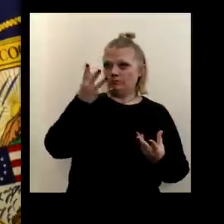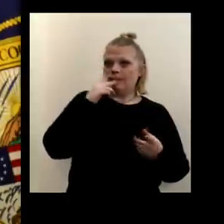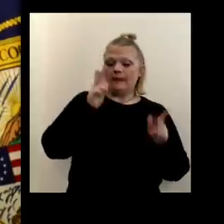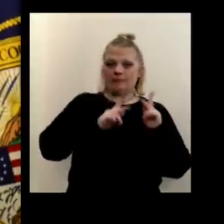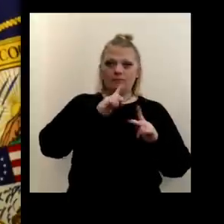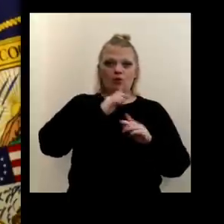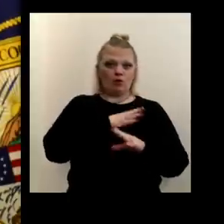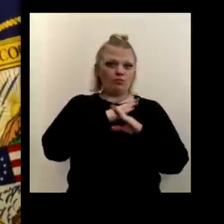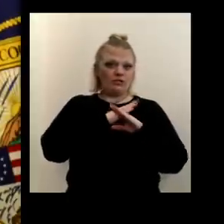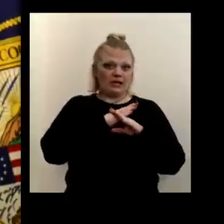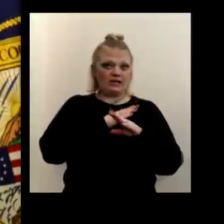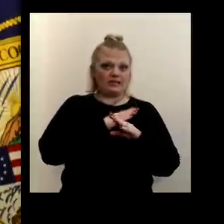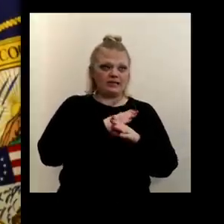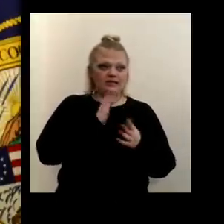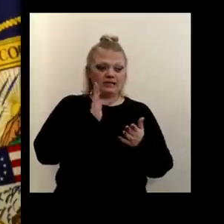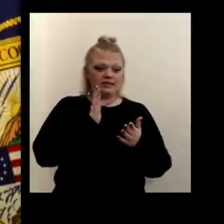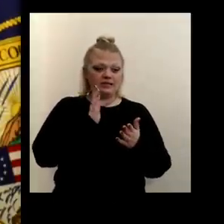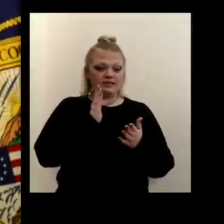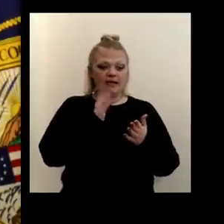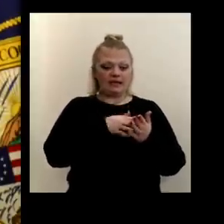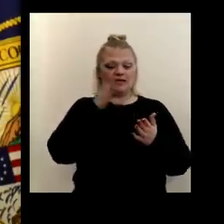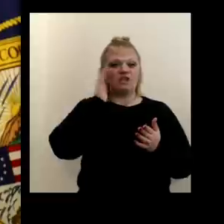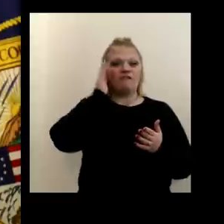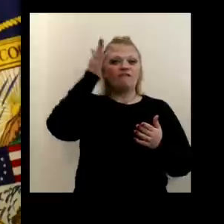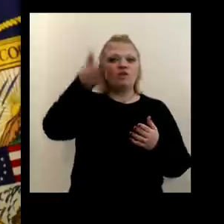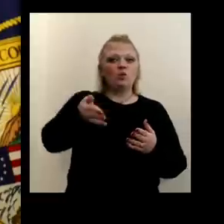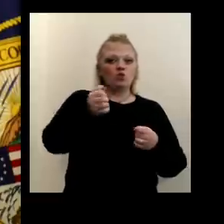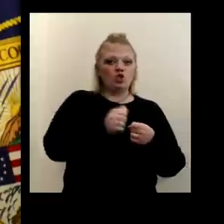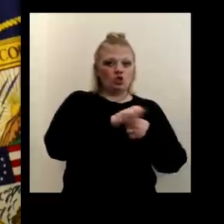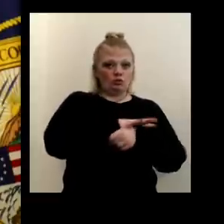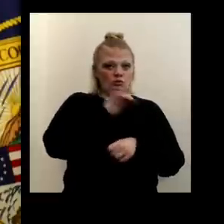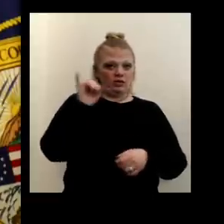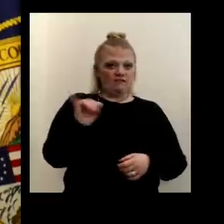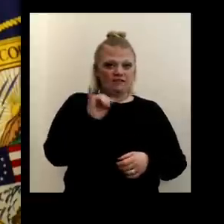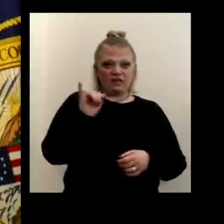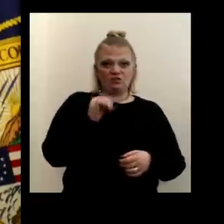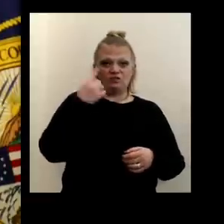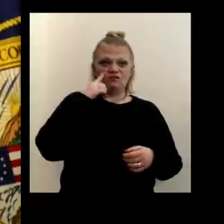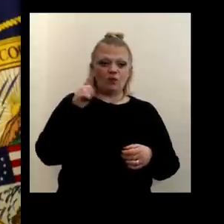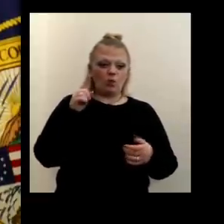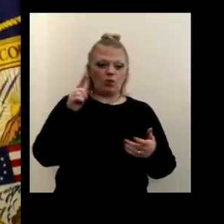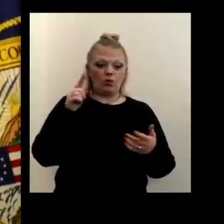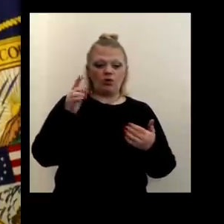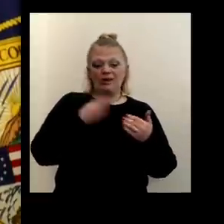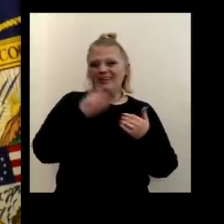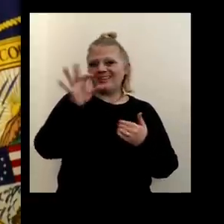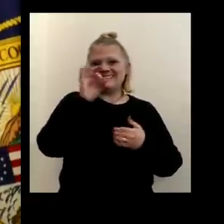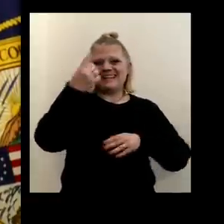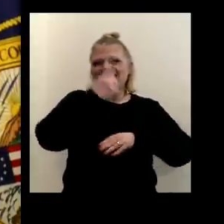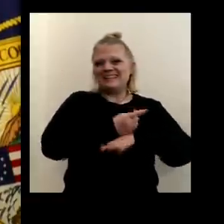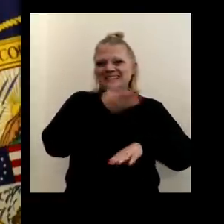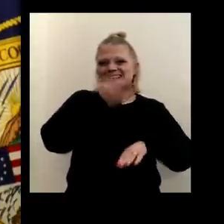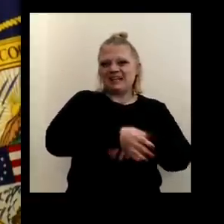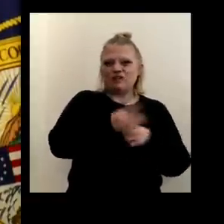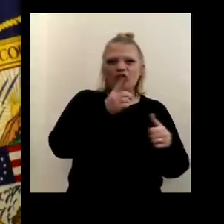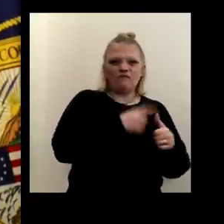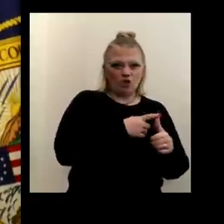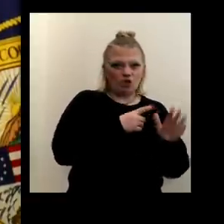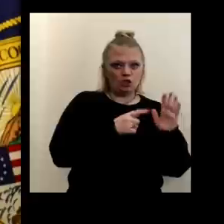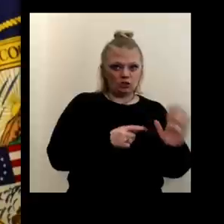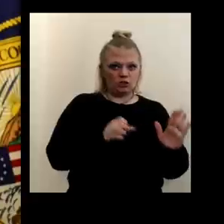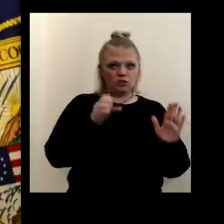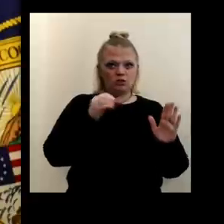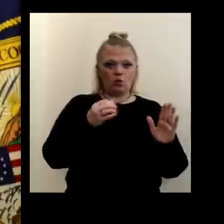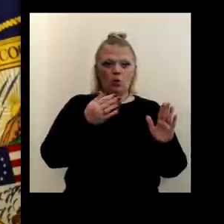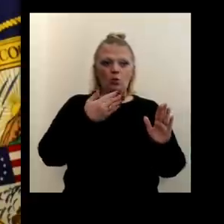protected against a re a future COVID-19 infection for at least 90 days after their first infection. So there's good